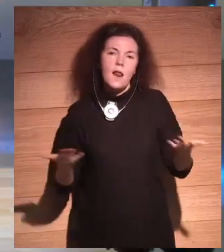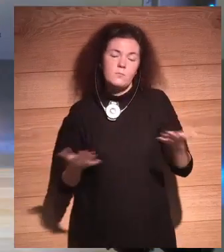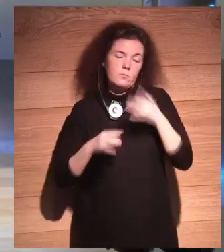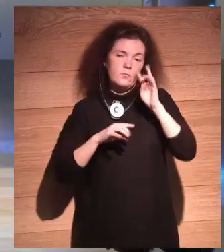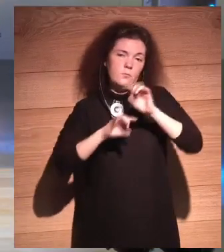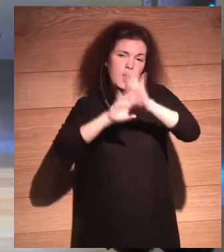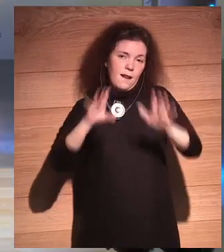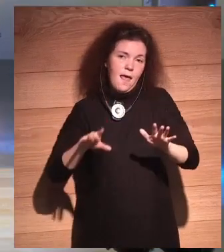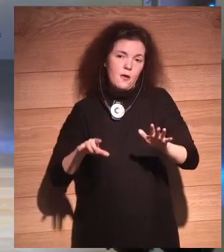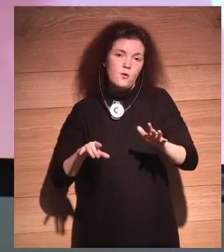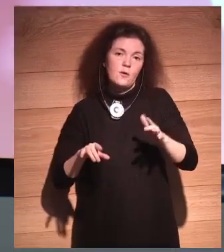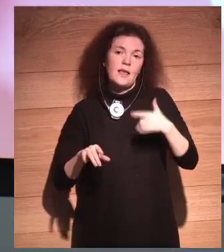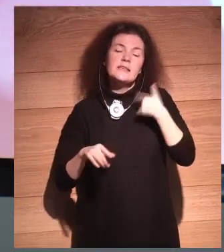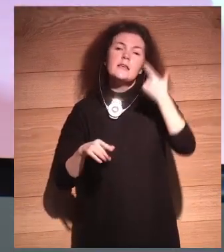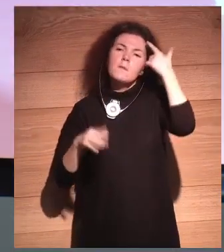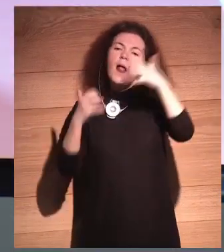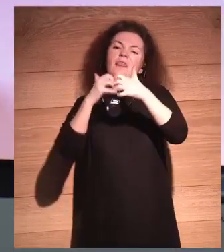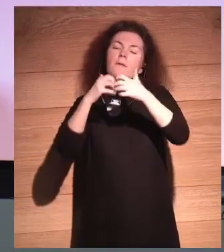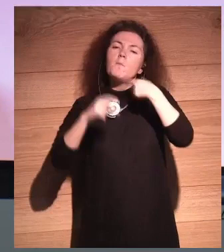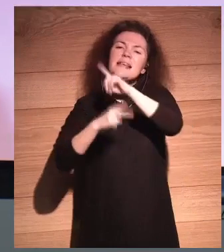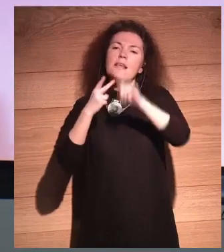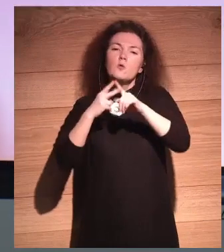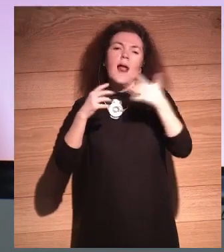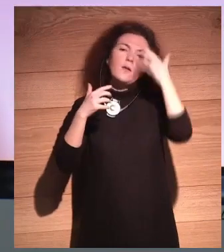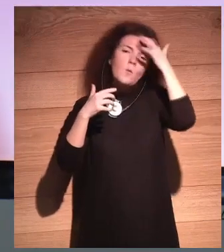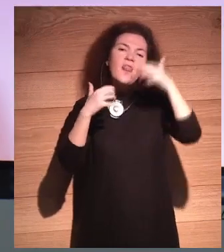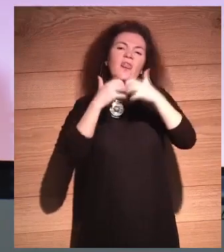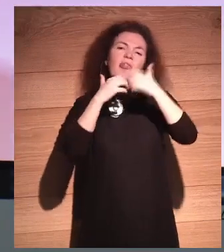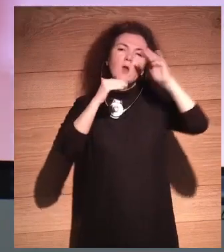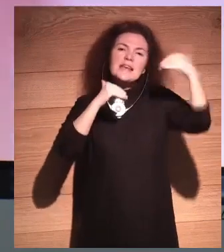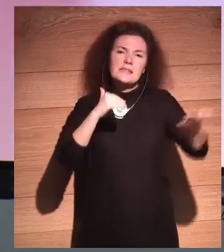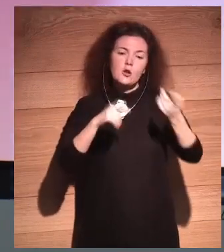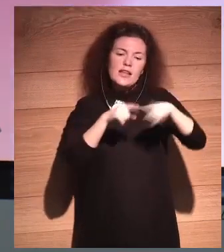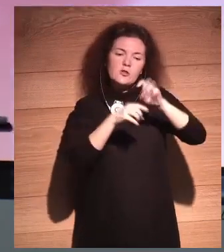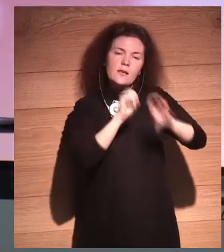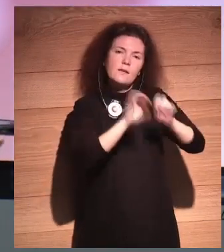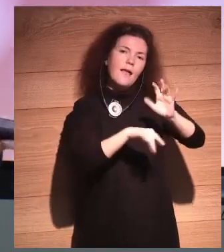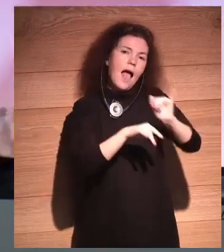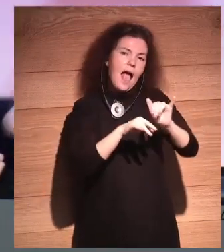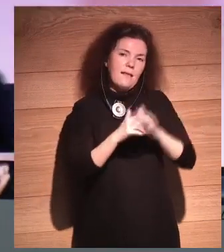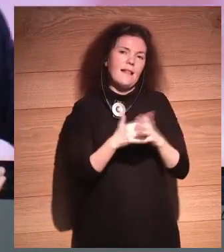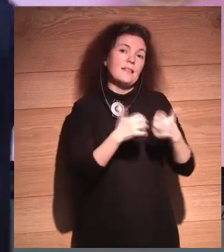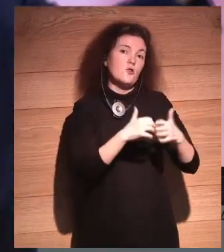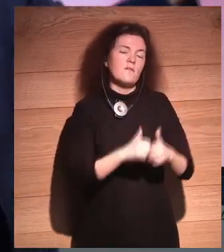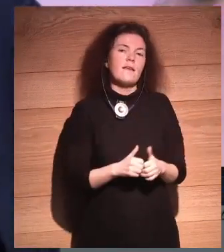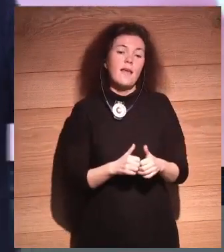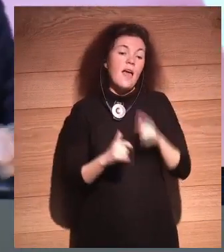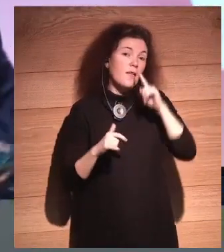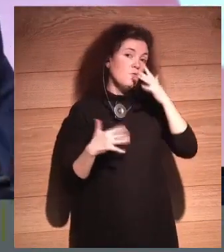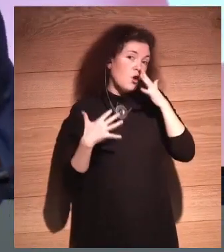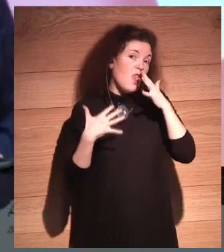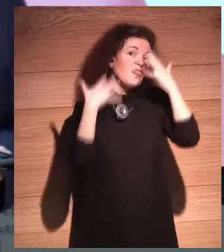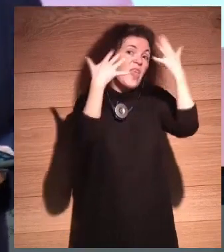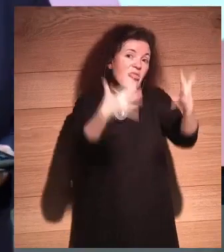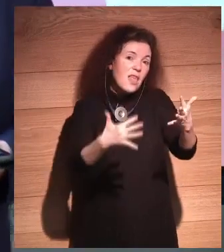second brain, our external brain. This is where we keep things. It's not too far-fetched that you can say in 10 years, this is our brain.